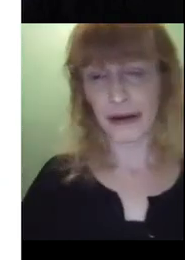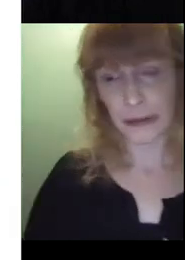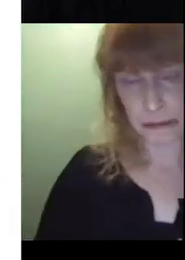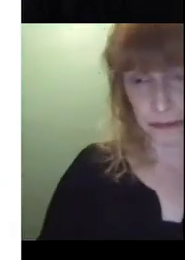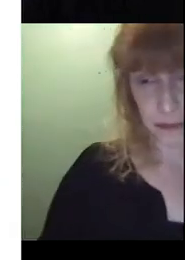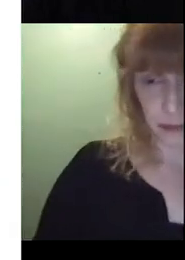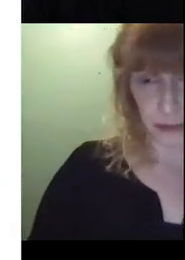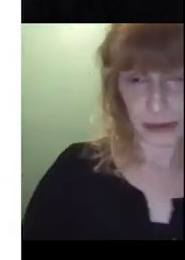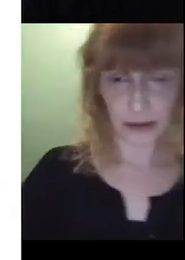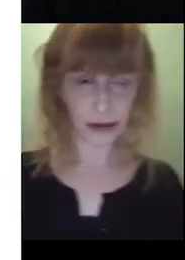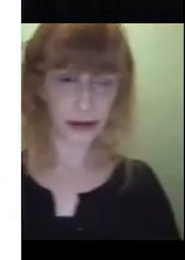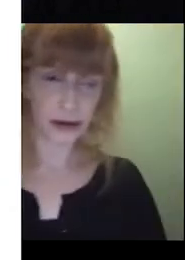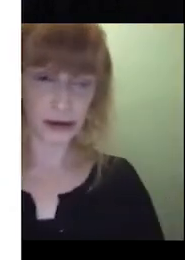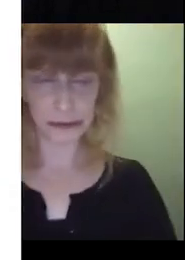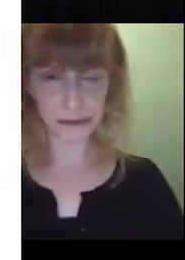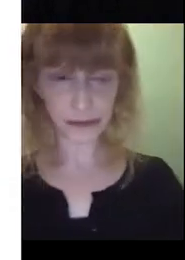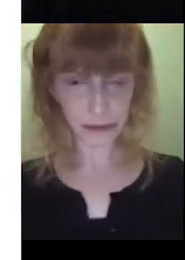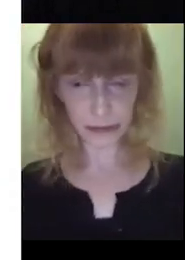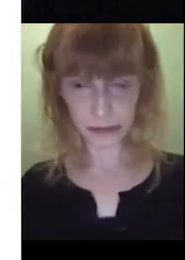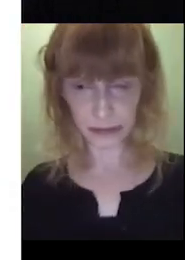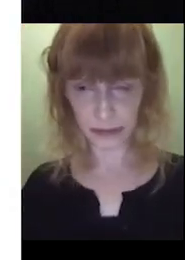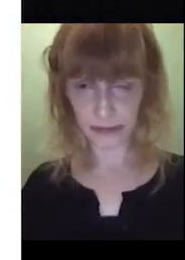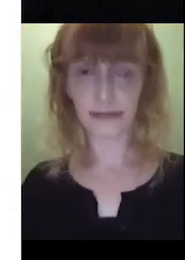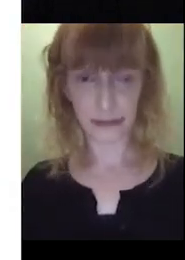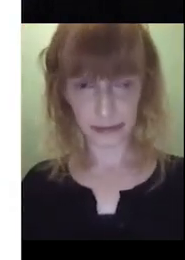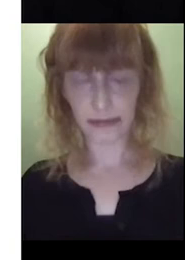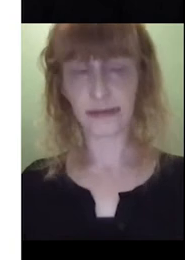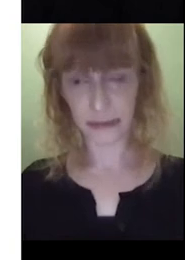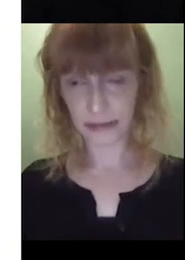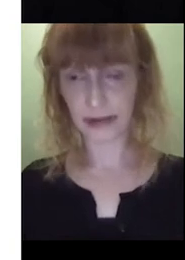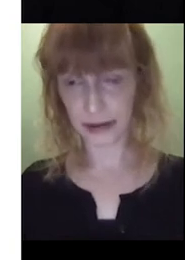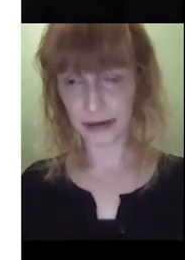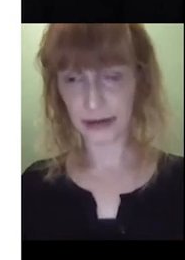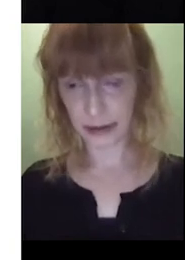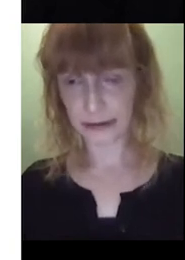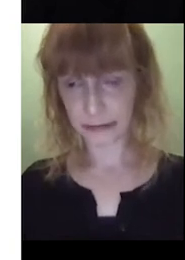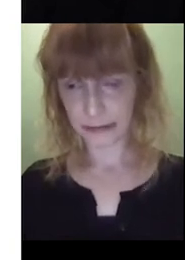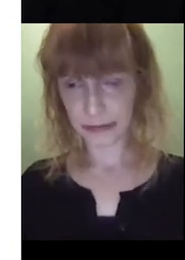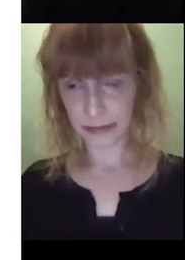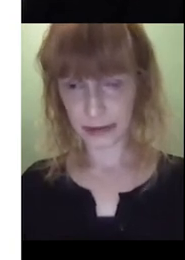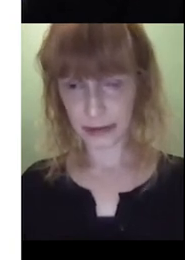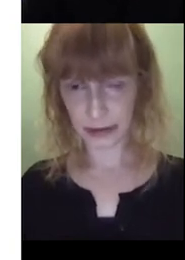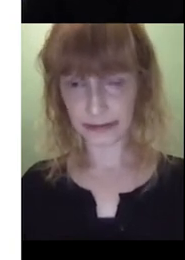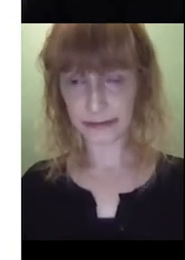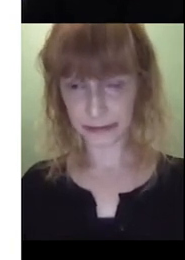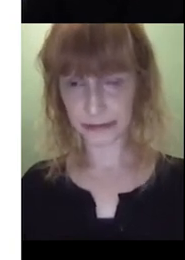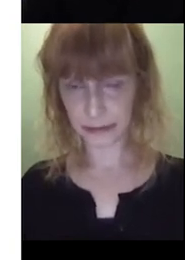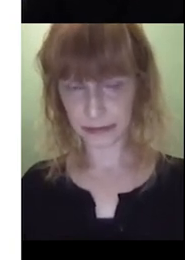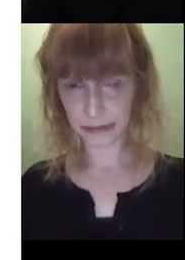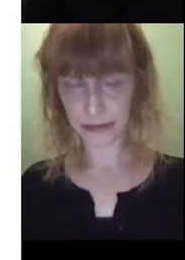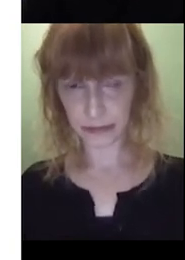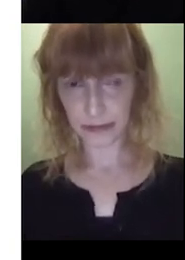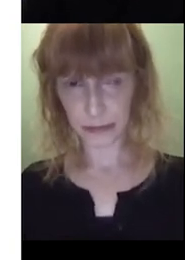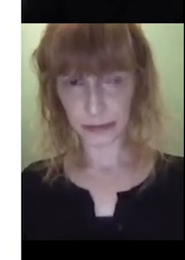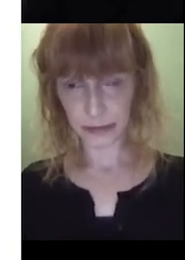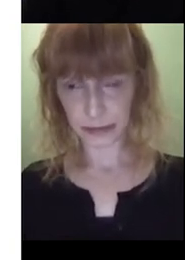Just to add to that, that's particularly for people in New South Wales and Queensland who'd be using northern signs. Not every sign is different for people who are